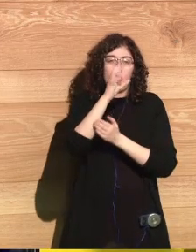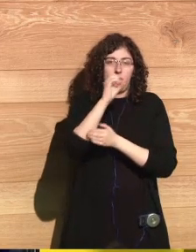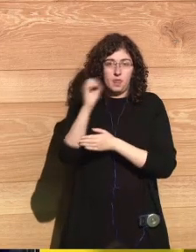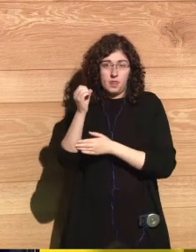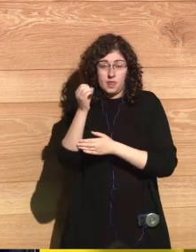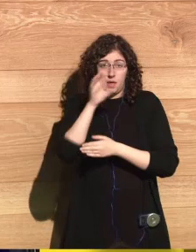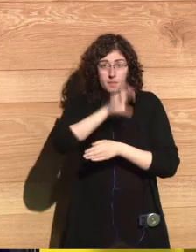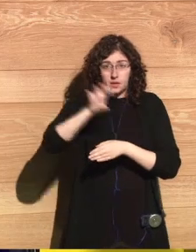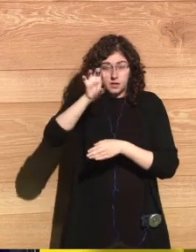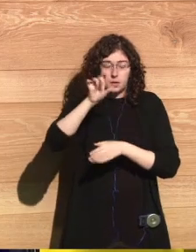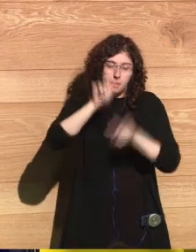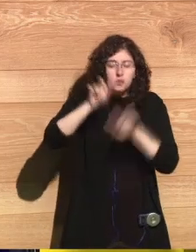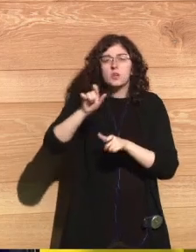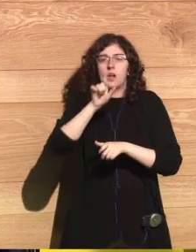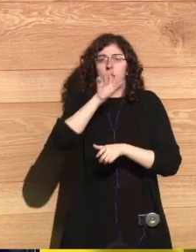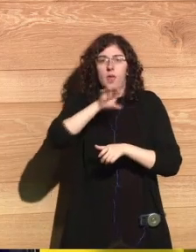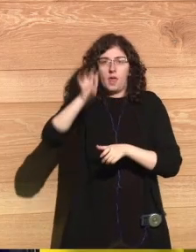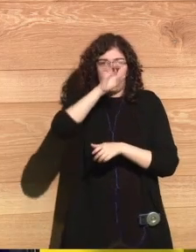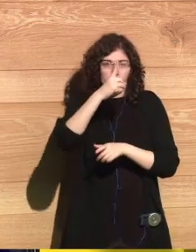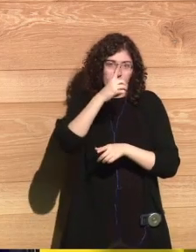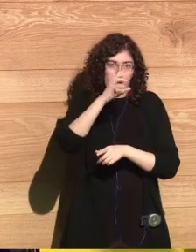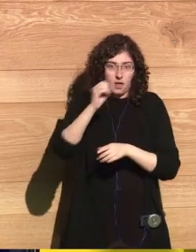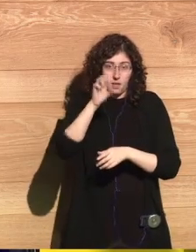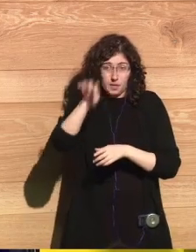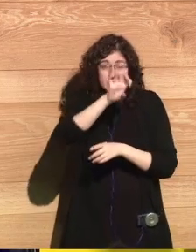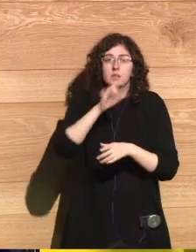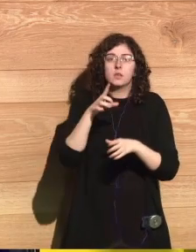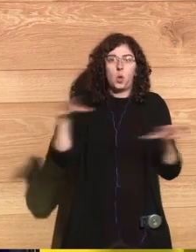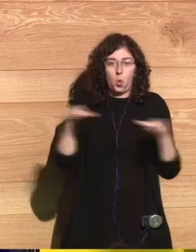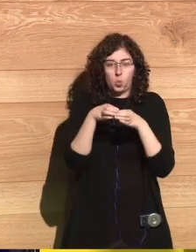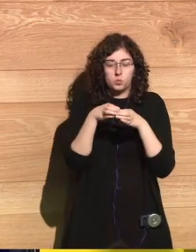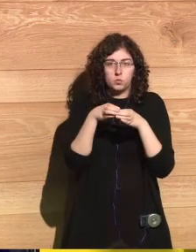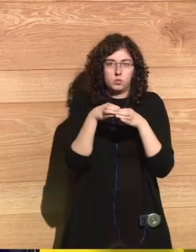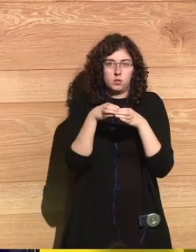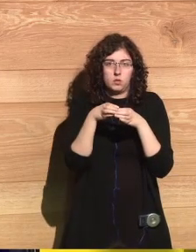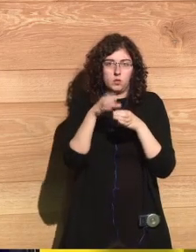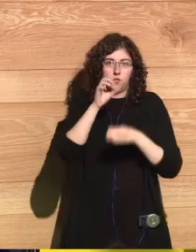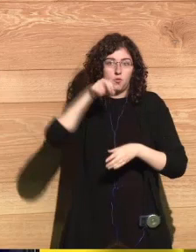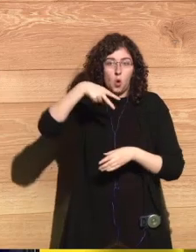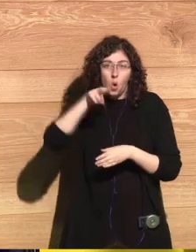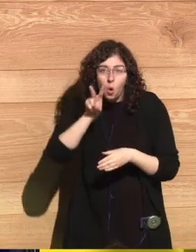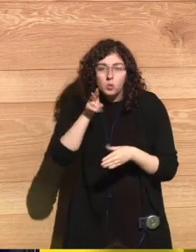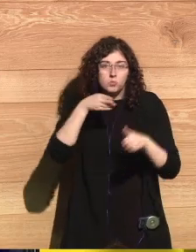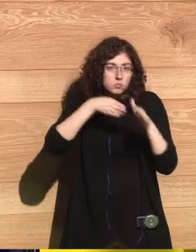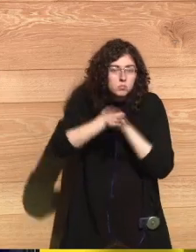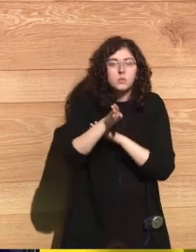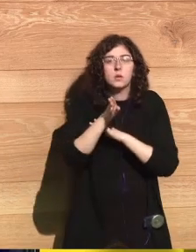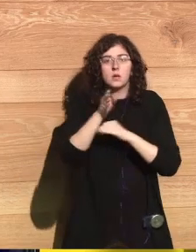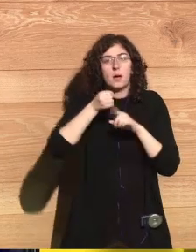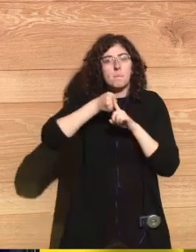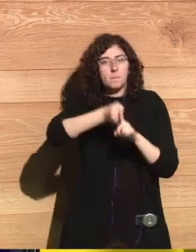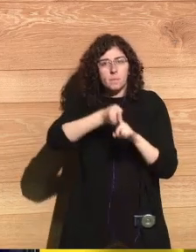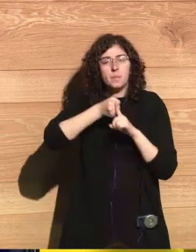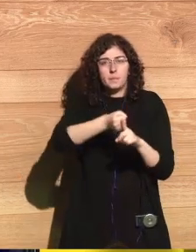United Nations, to pressure the government to work